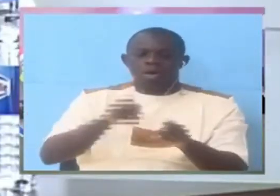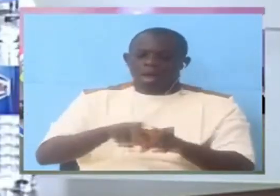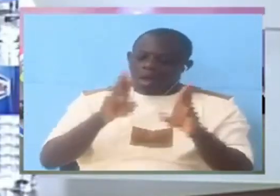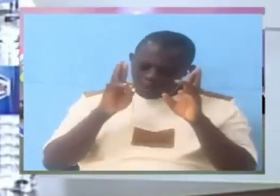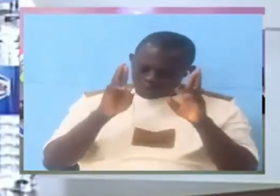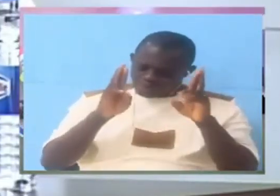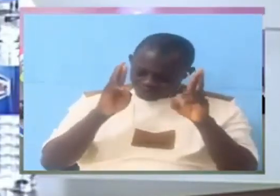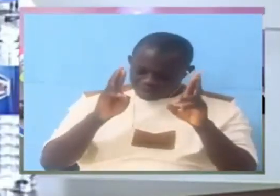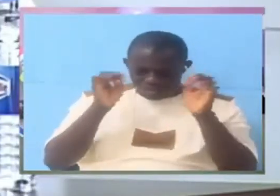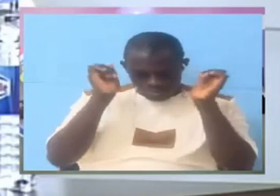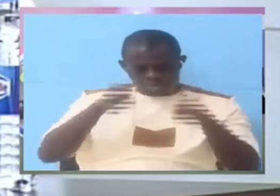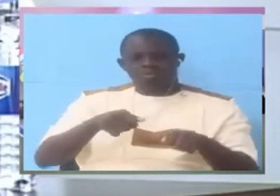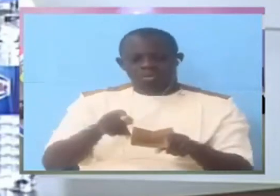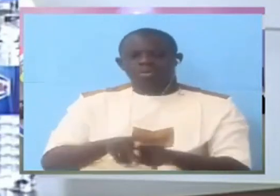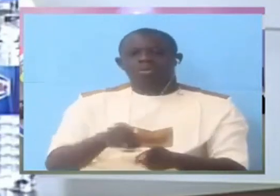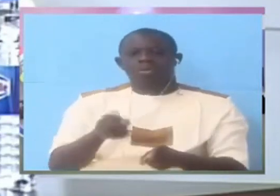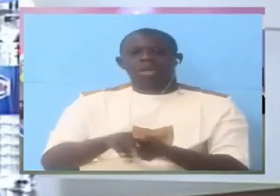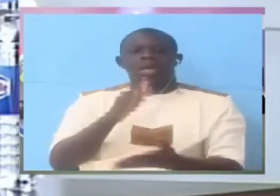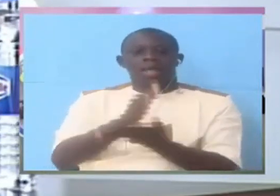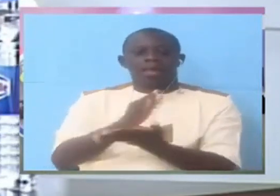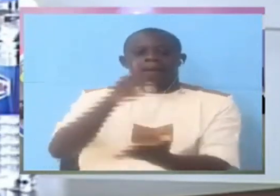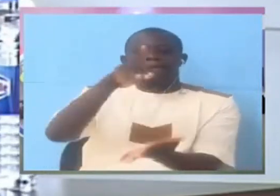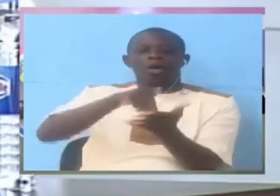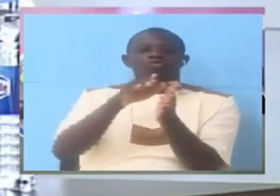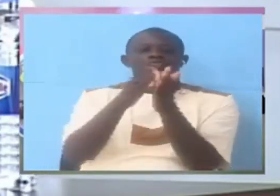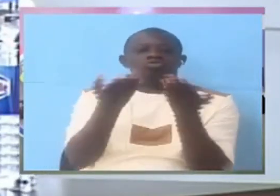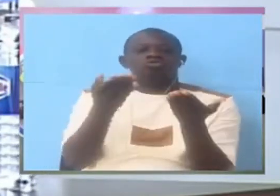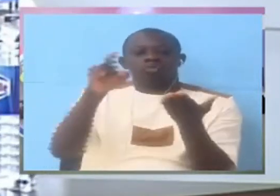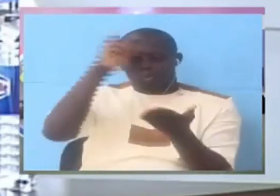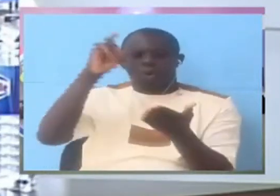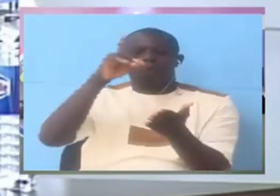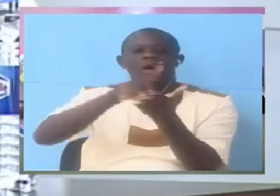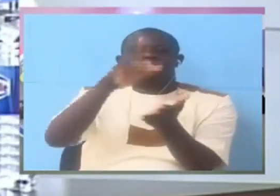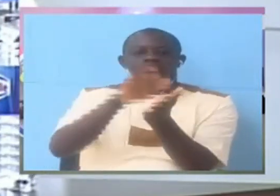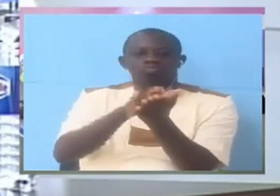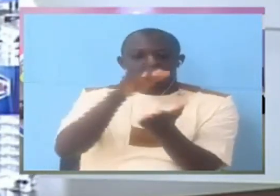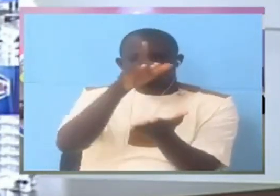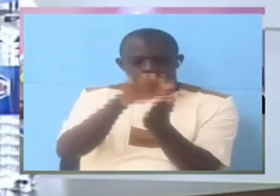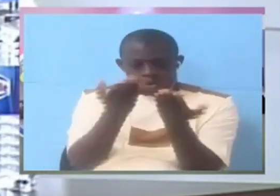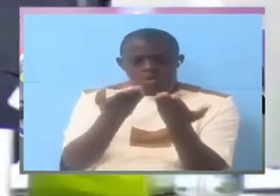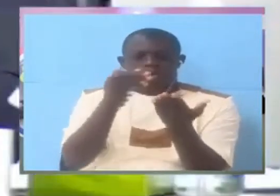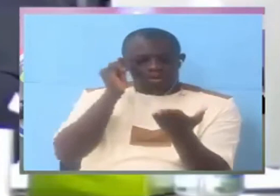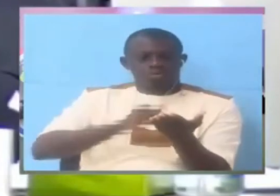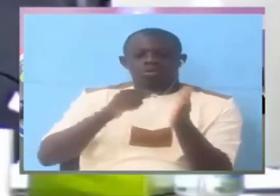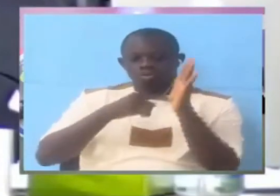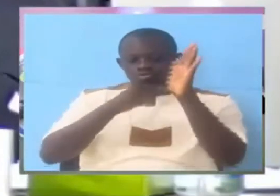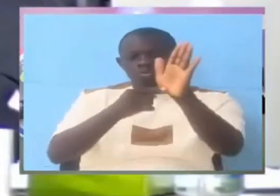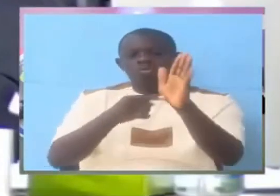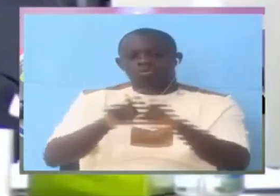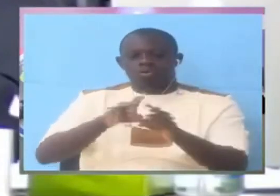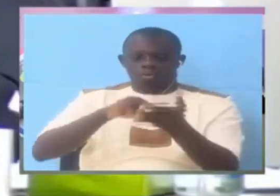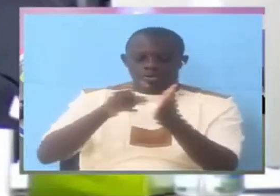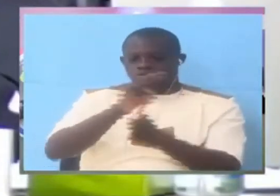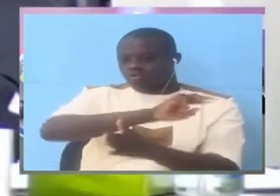hand on the passport I was using that service passport I would have seen it to you like I did with this one yeah just let him go so you cannot